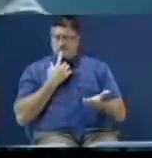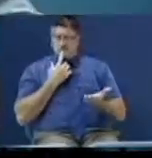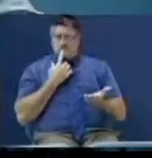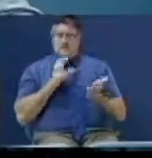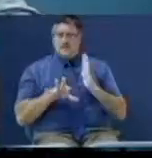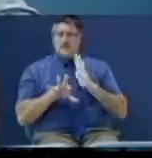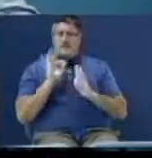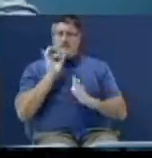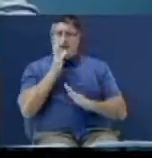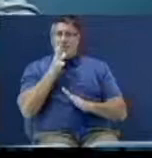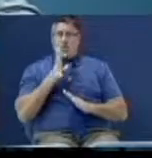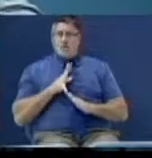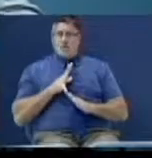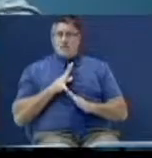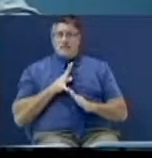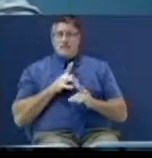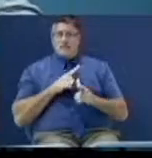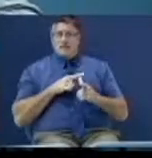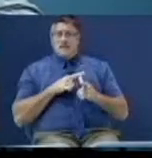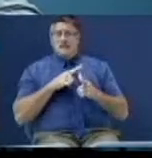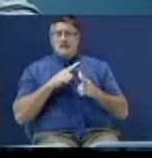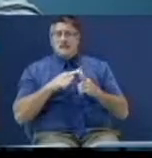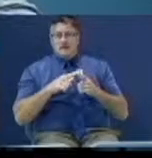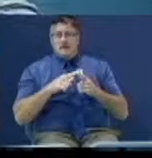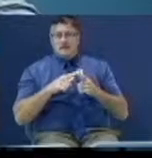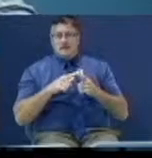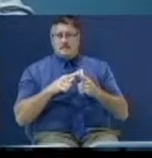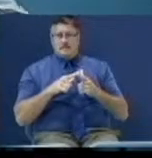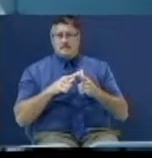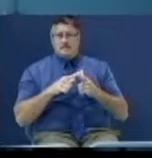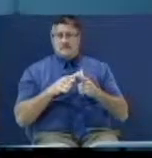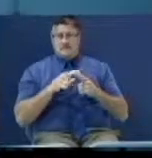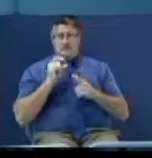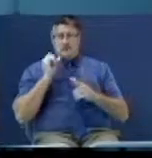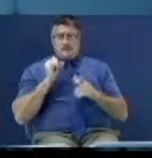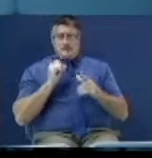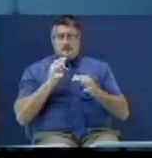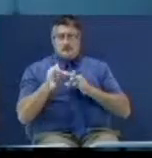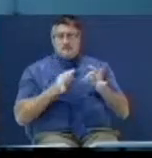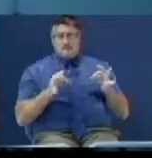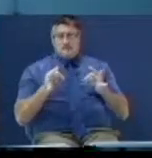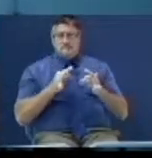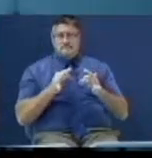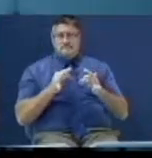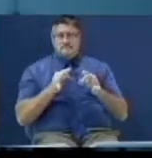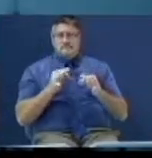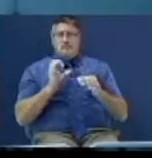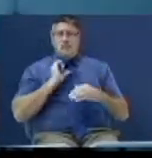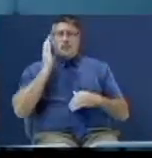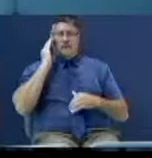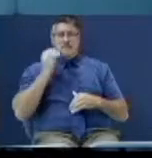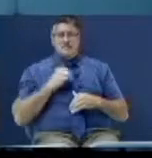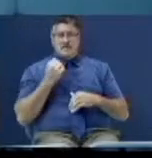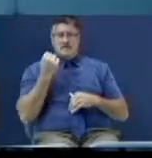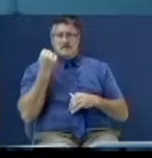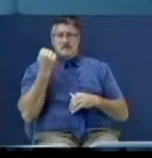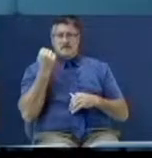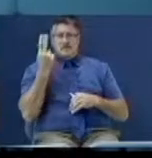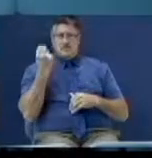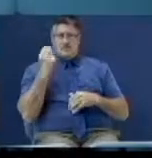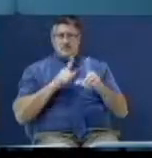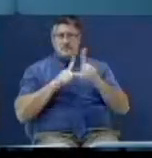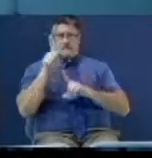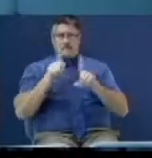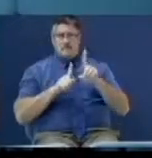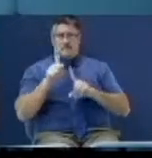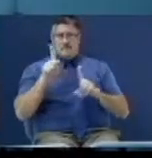You found out who the woman is, we start, business is going to start picking up. Here's what we know about her. We know she has 12 stars. We know in